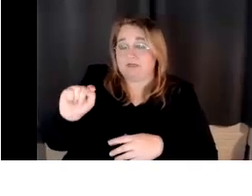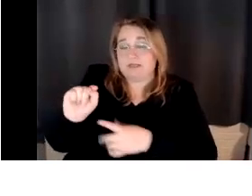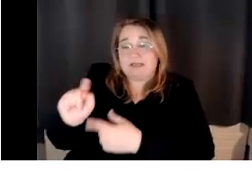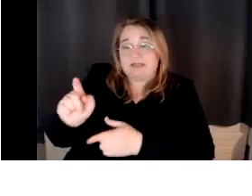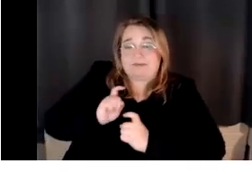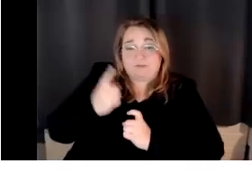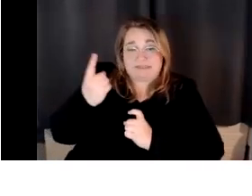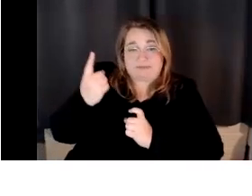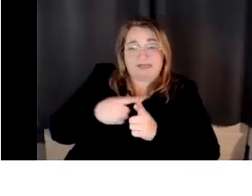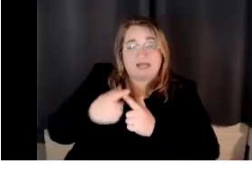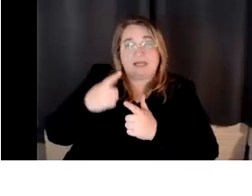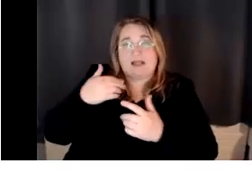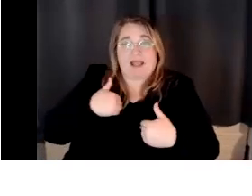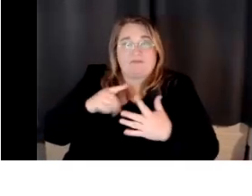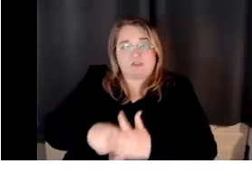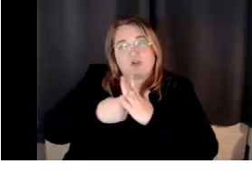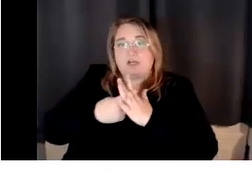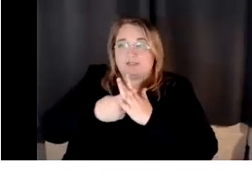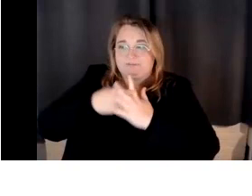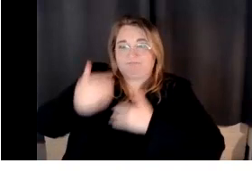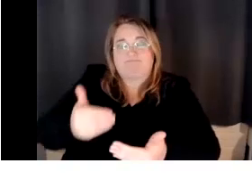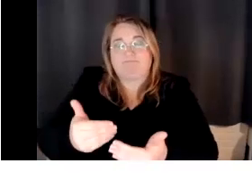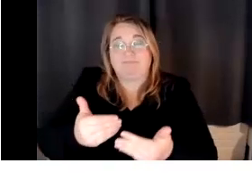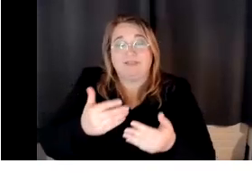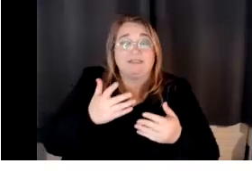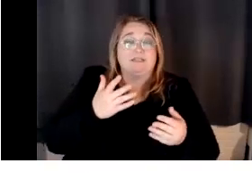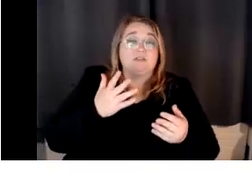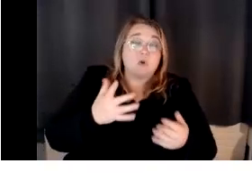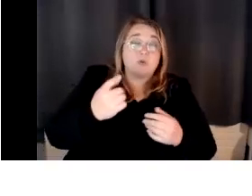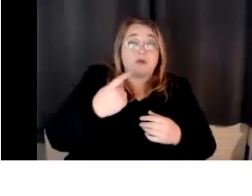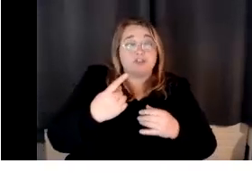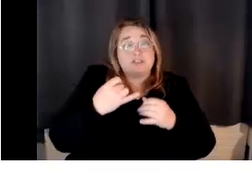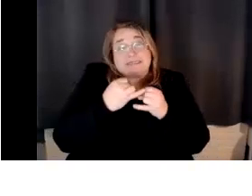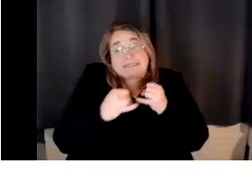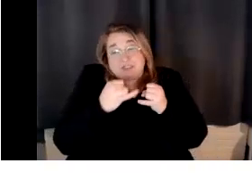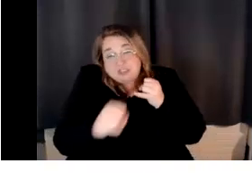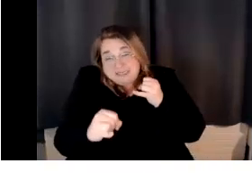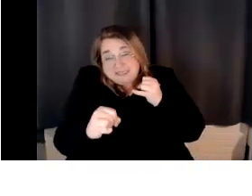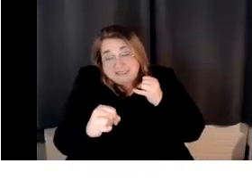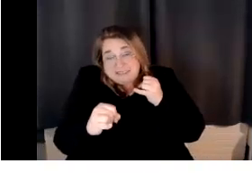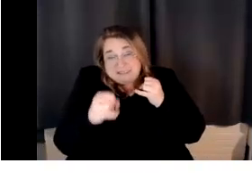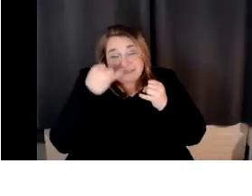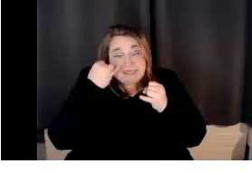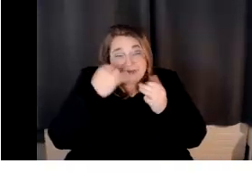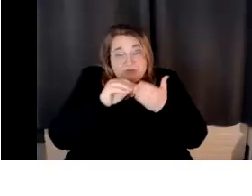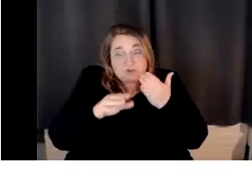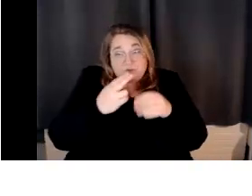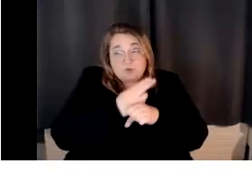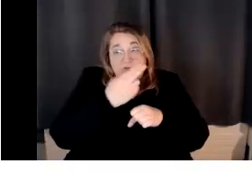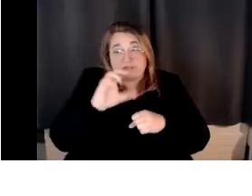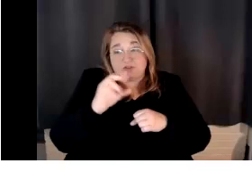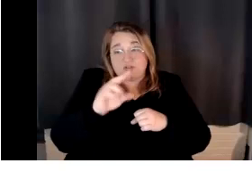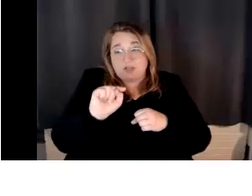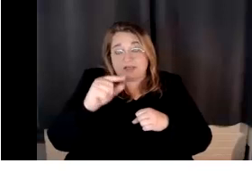started. Now, is it cheating? Uh, you know, it's, it is phenomenal. The stuff that I've learned